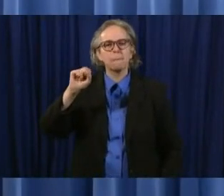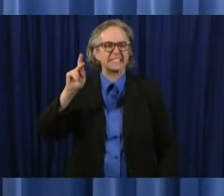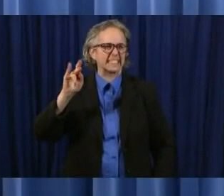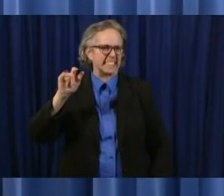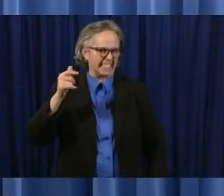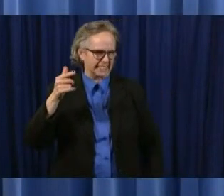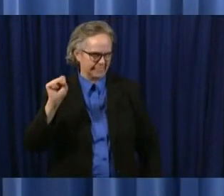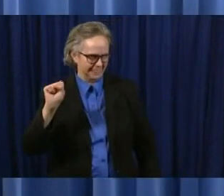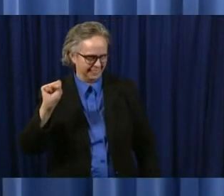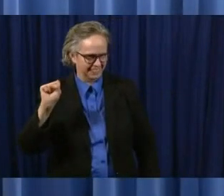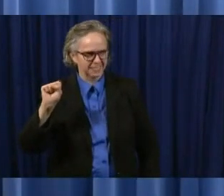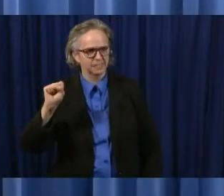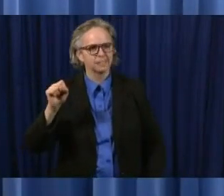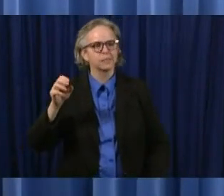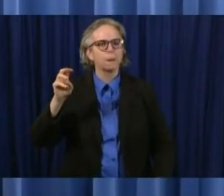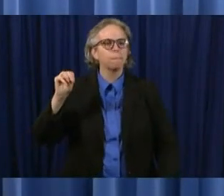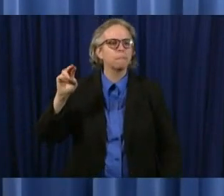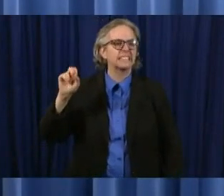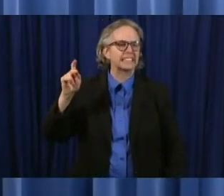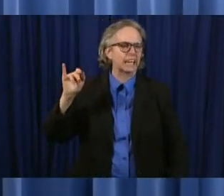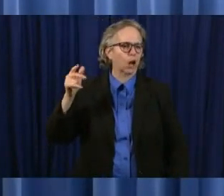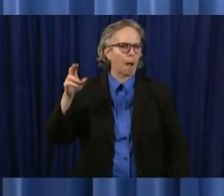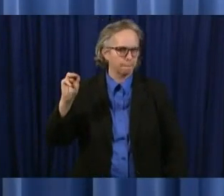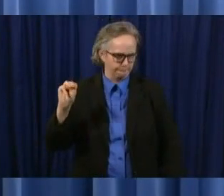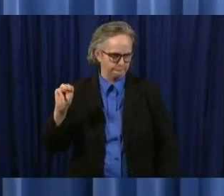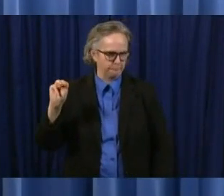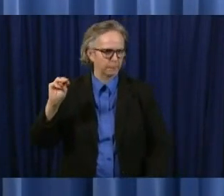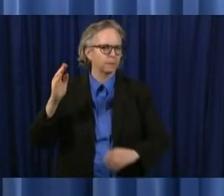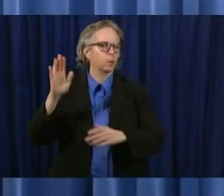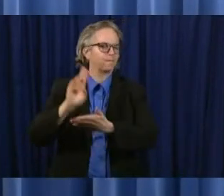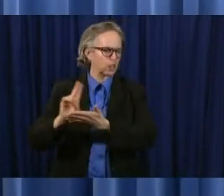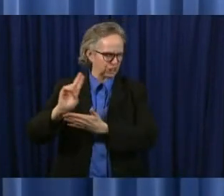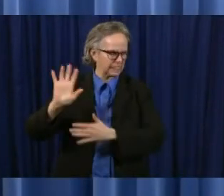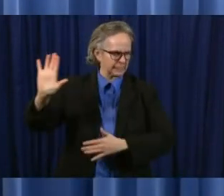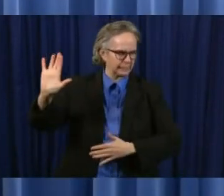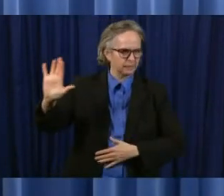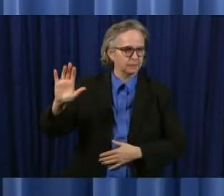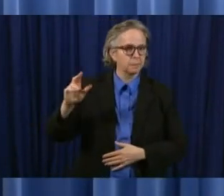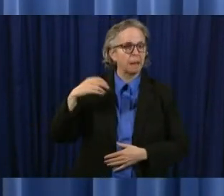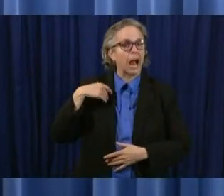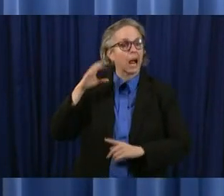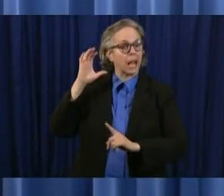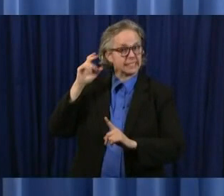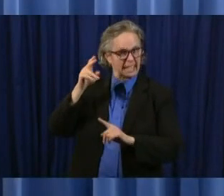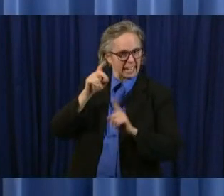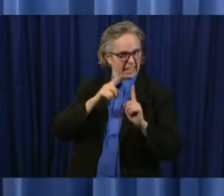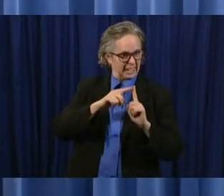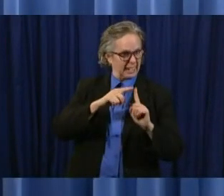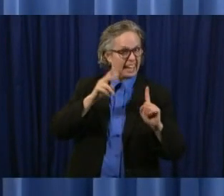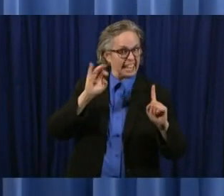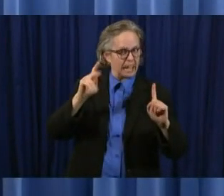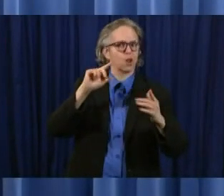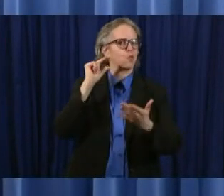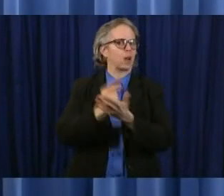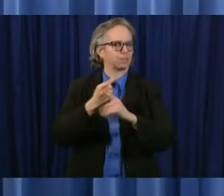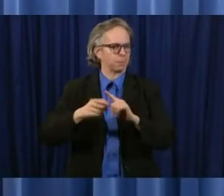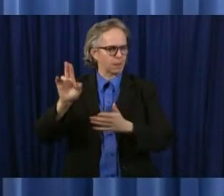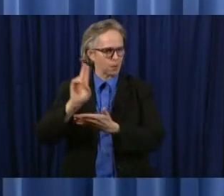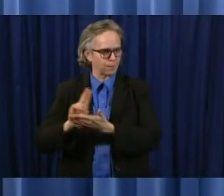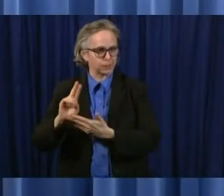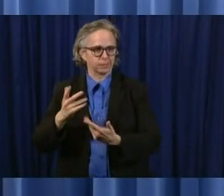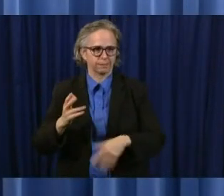um where my cousin nick graduated from and of course john and annie glenn